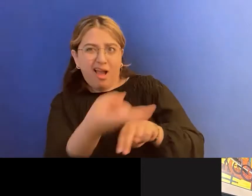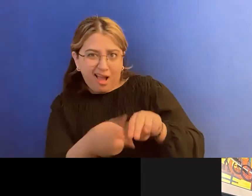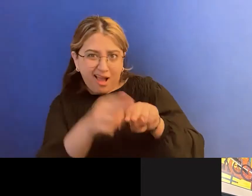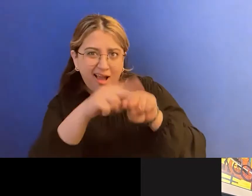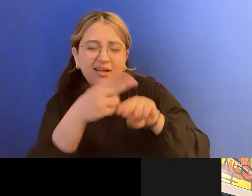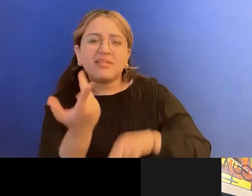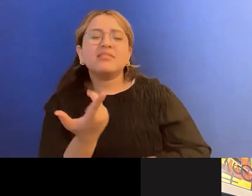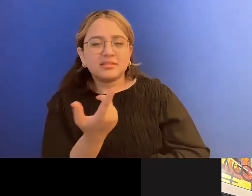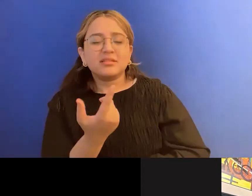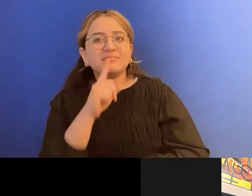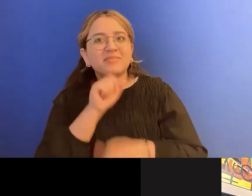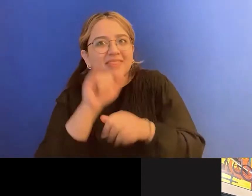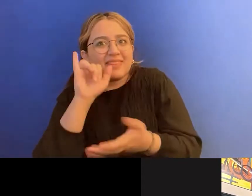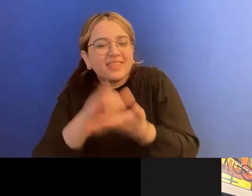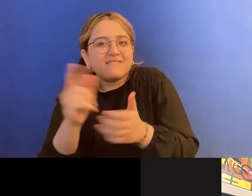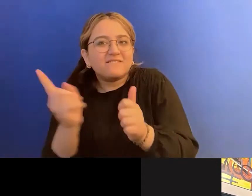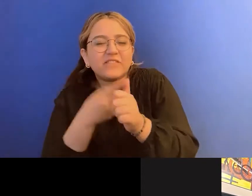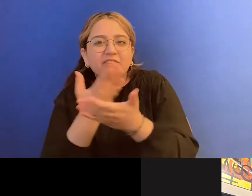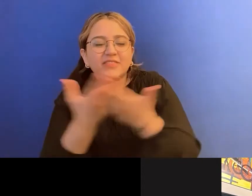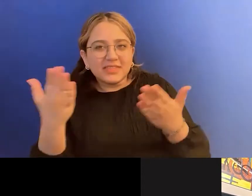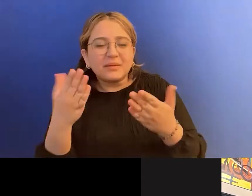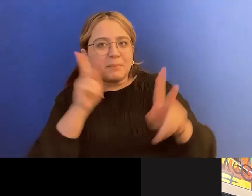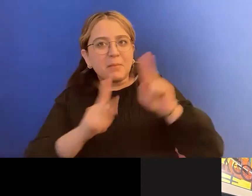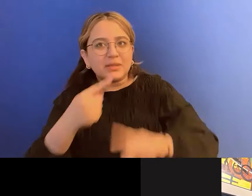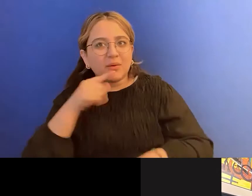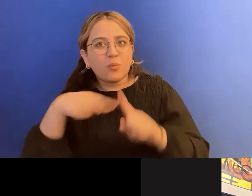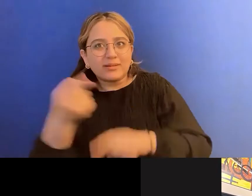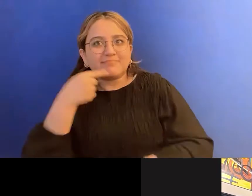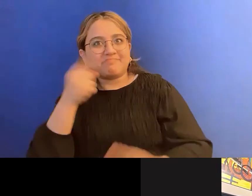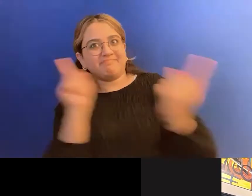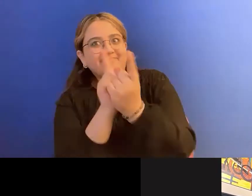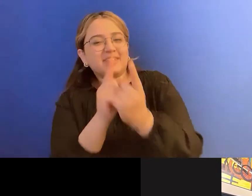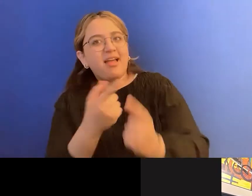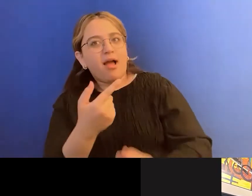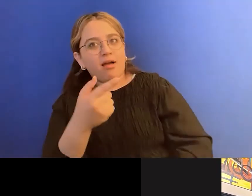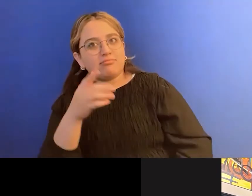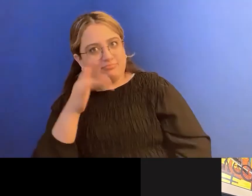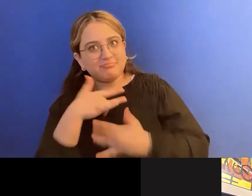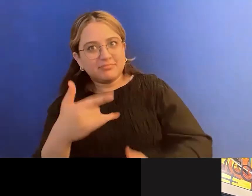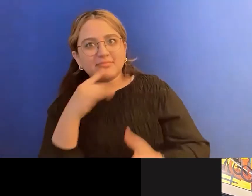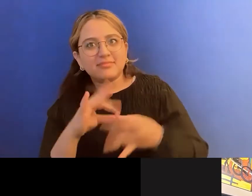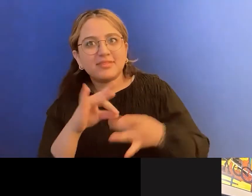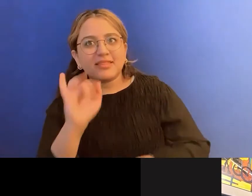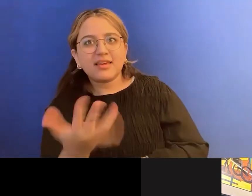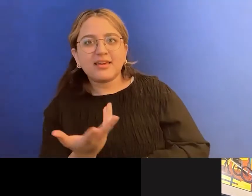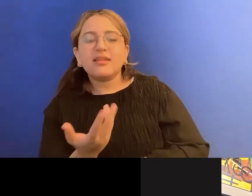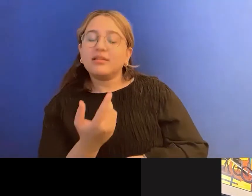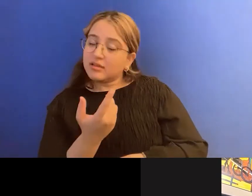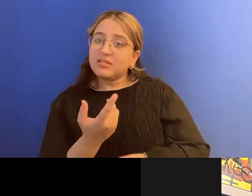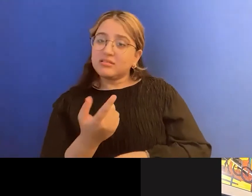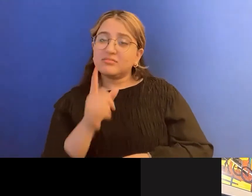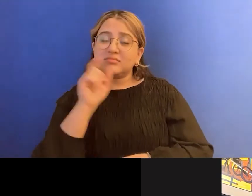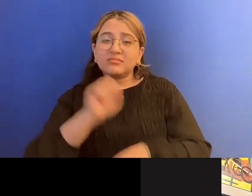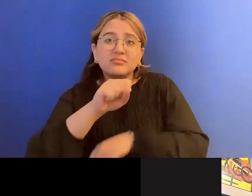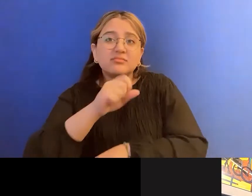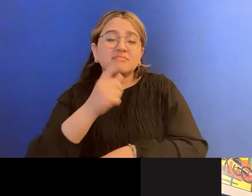And it's like the first thing people kind of greet themselves with. And, um, yeah, uh, there is a fair bit of fat